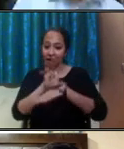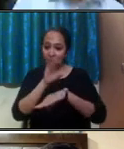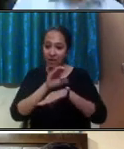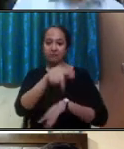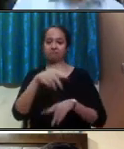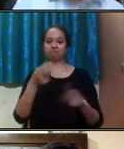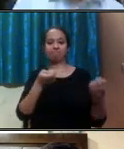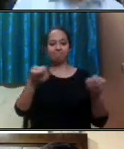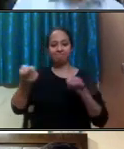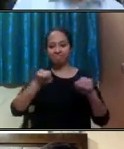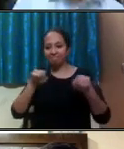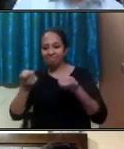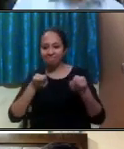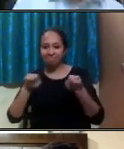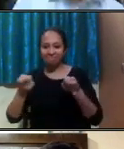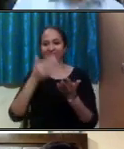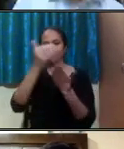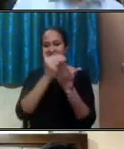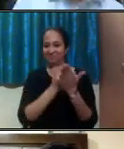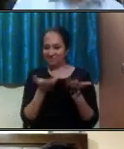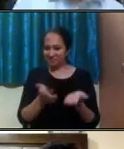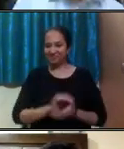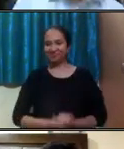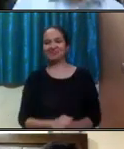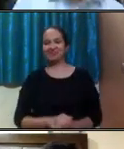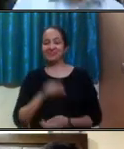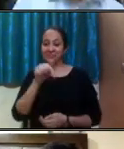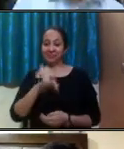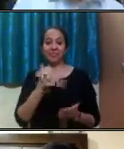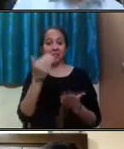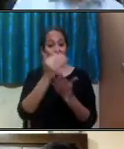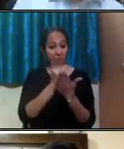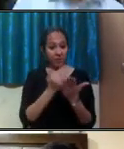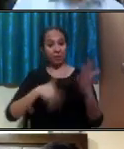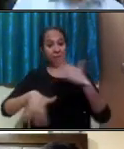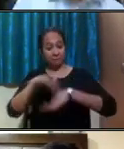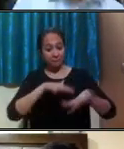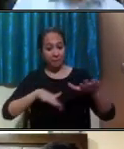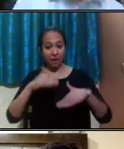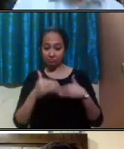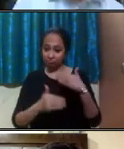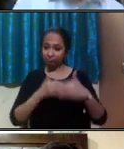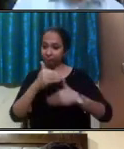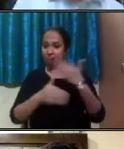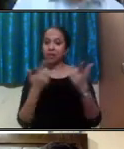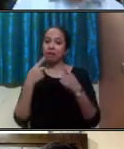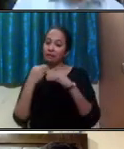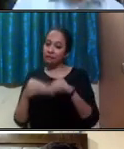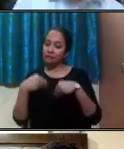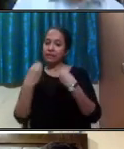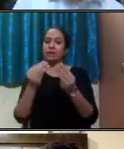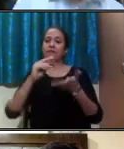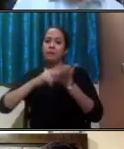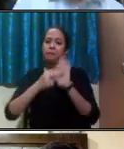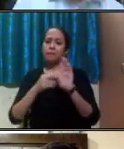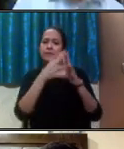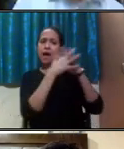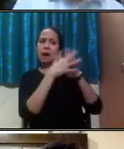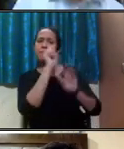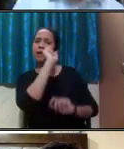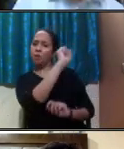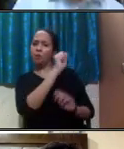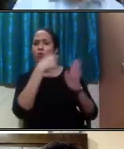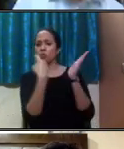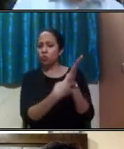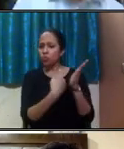session. In today's session, we plan to go over an overview of the Americans with Disabilities